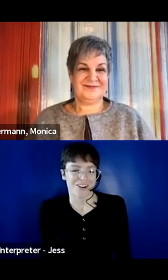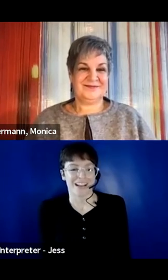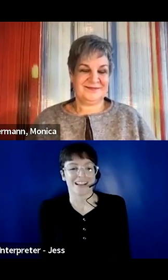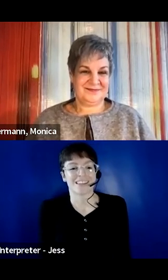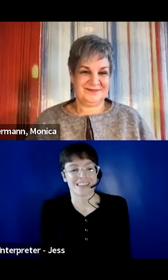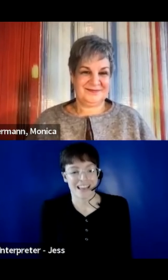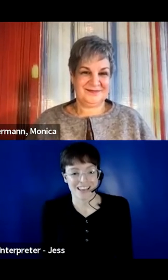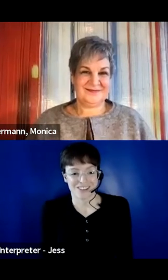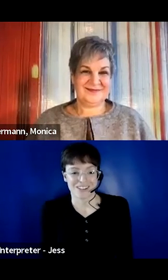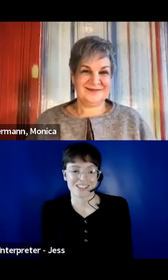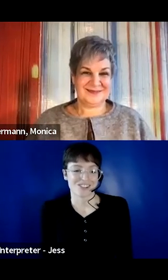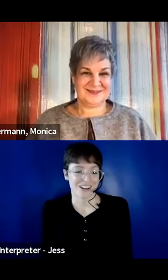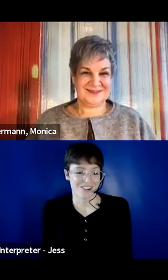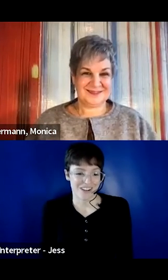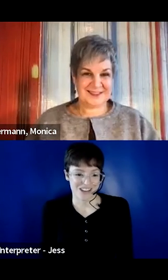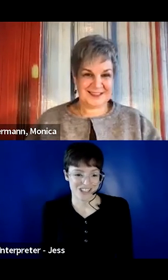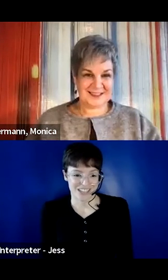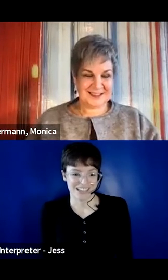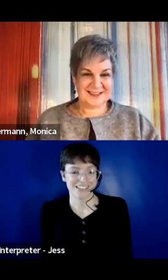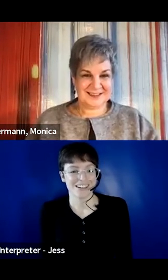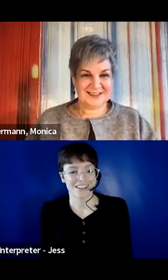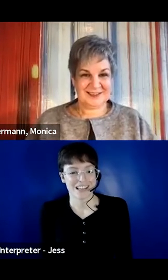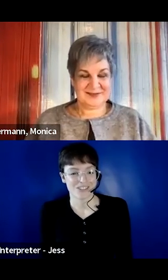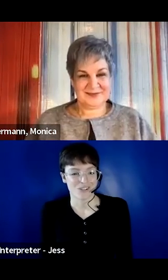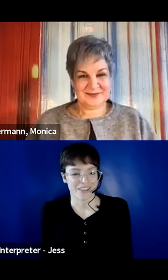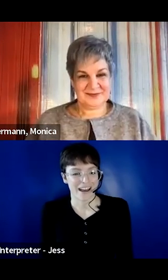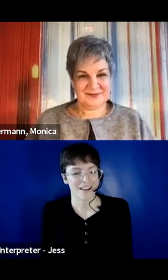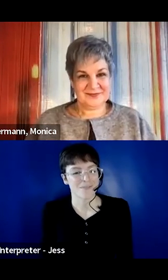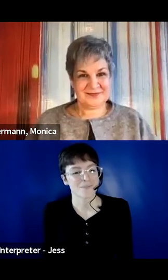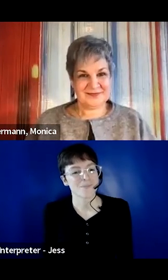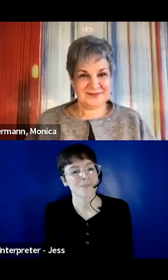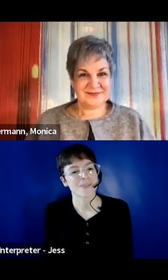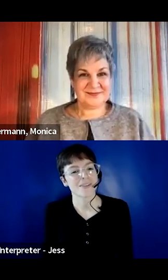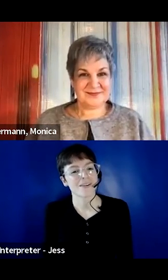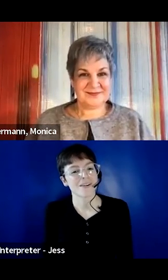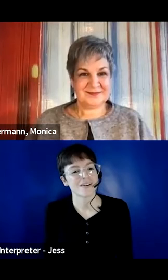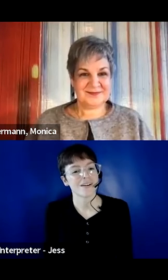All right. Thank you. That's a great question. Thanks for that.